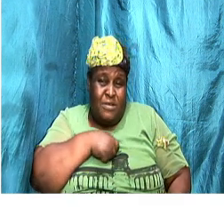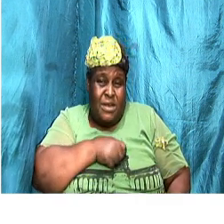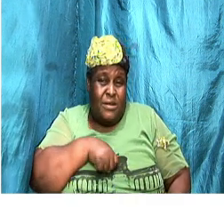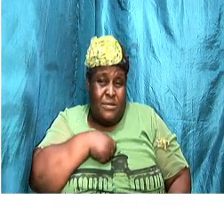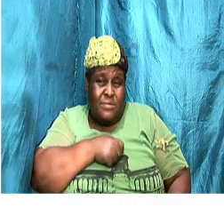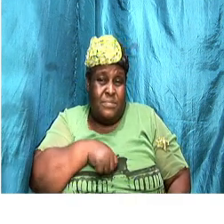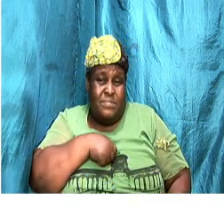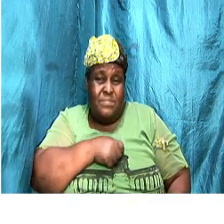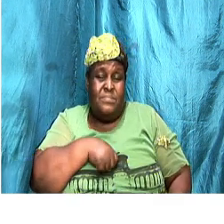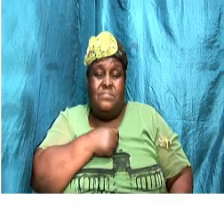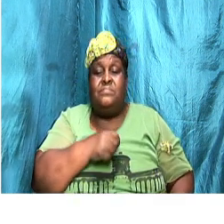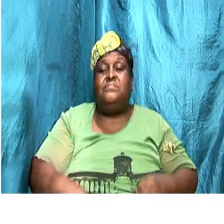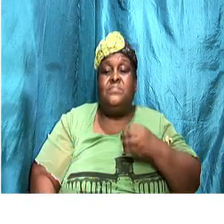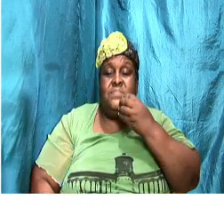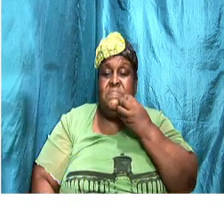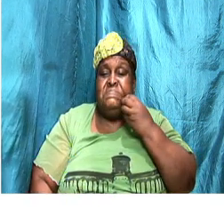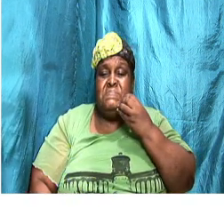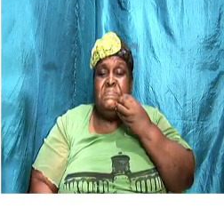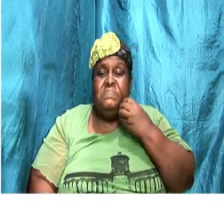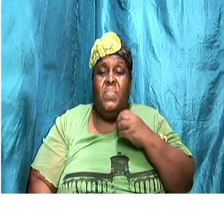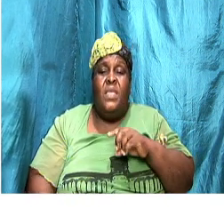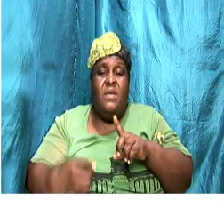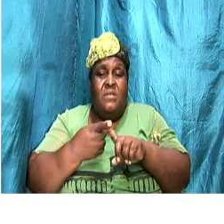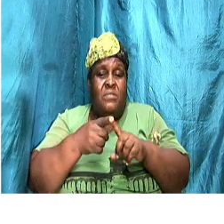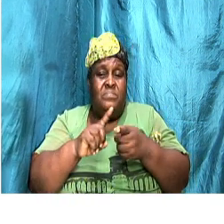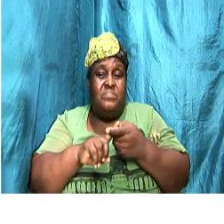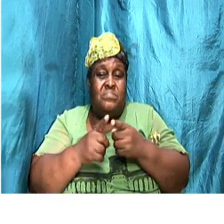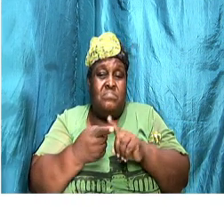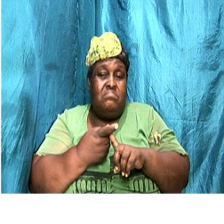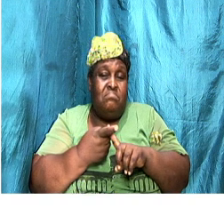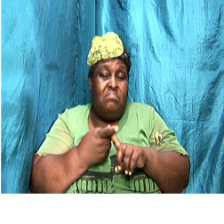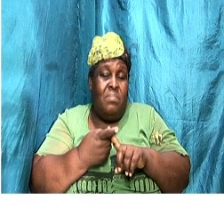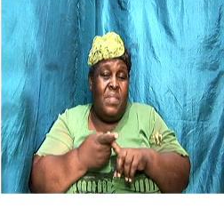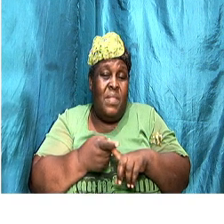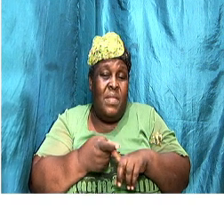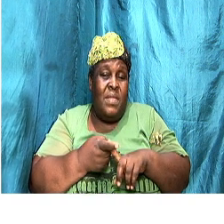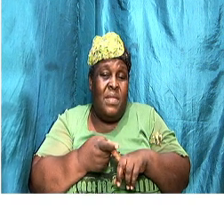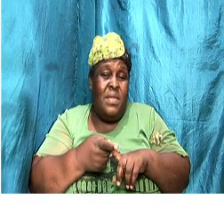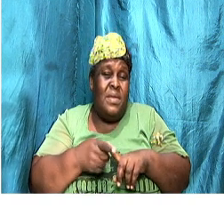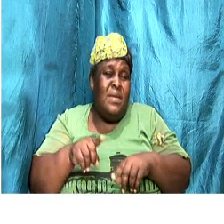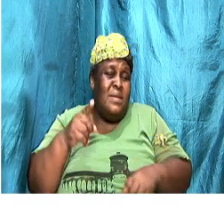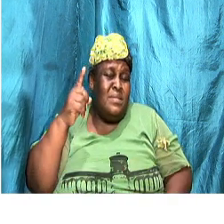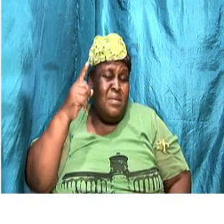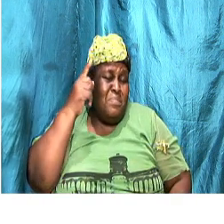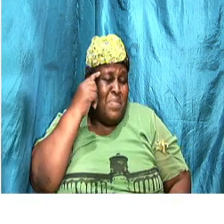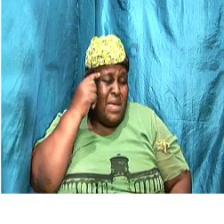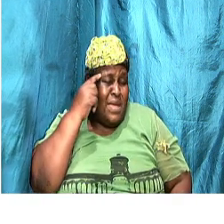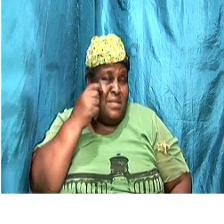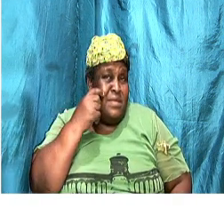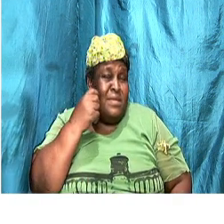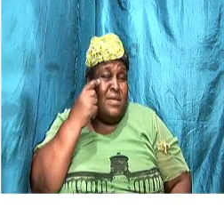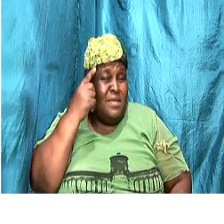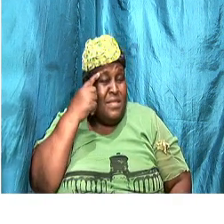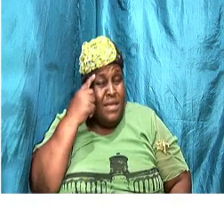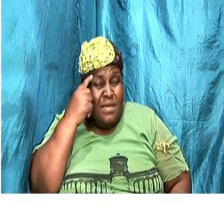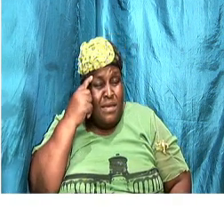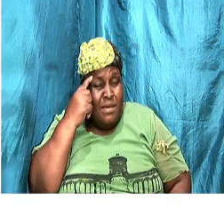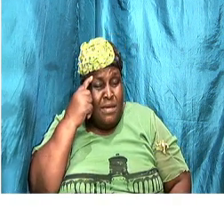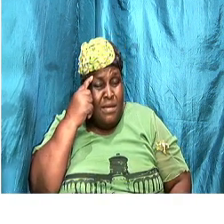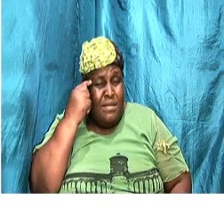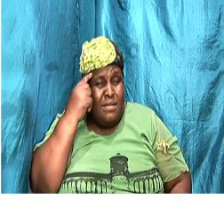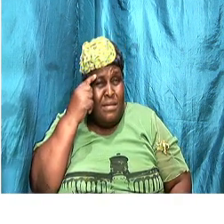and kind of have a glitch and in their mind they are thinking about what they really want to say.